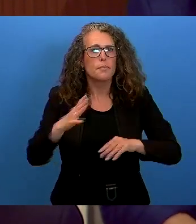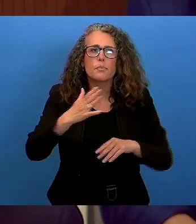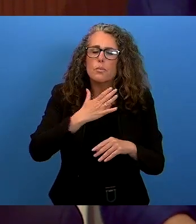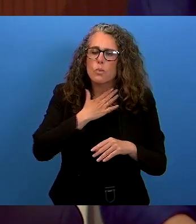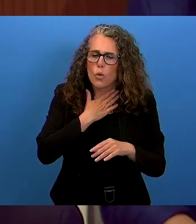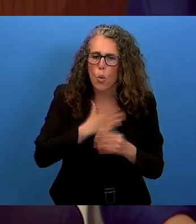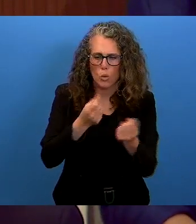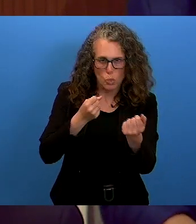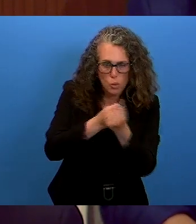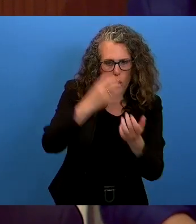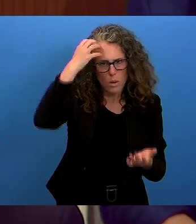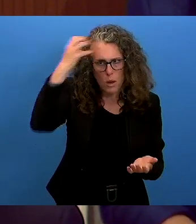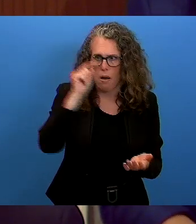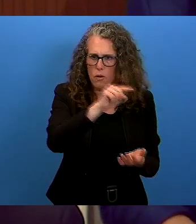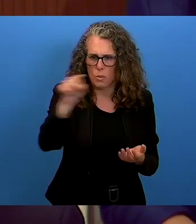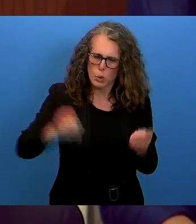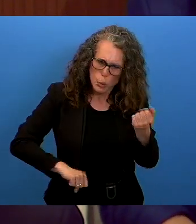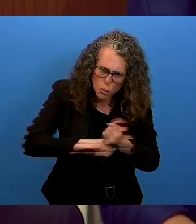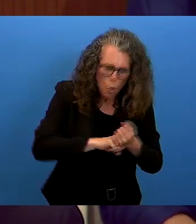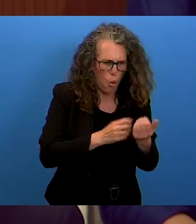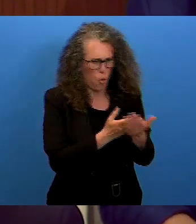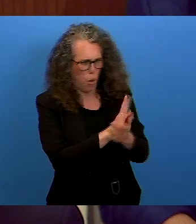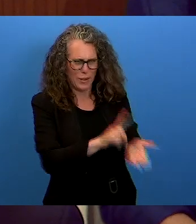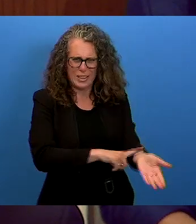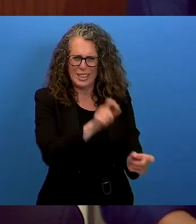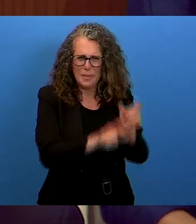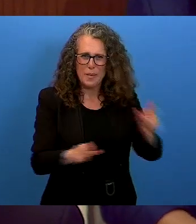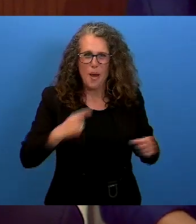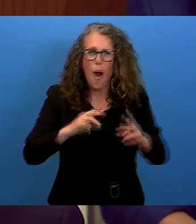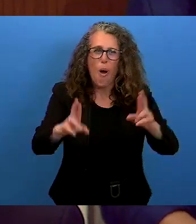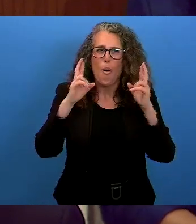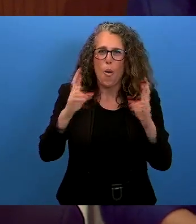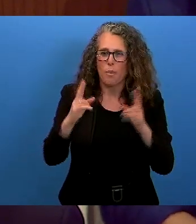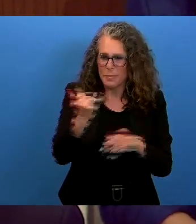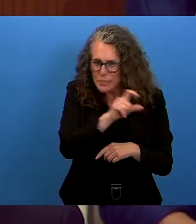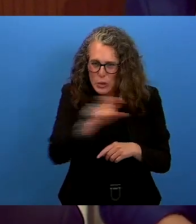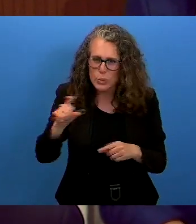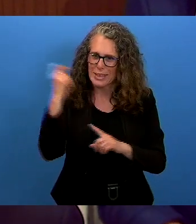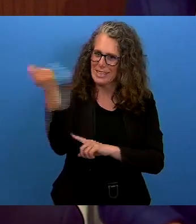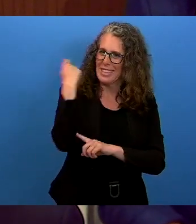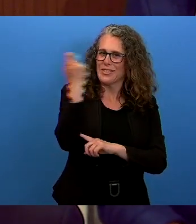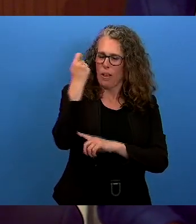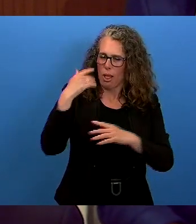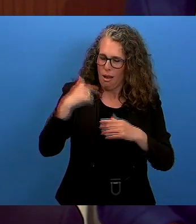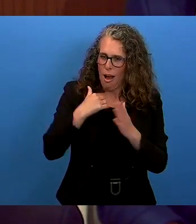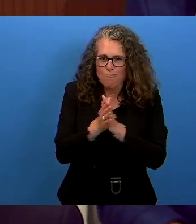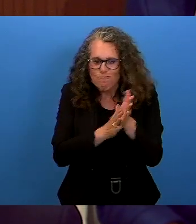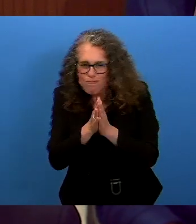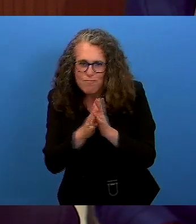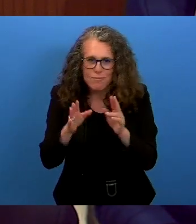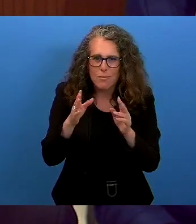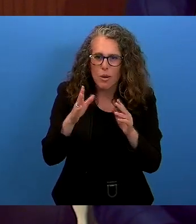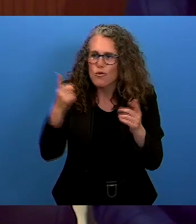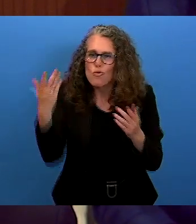states uphold the rights of indigenous peoples, and I wish you all a very successful session and look forward to the outcomes, including your